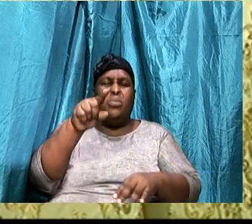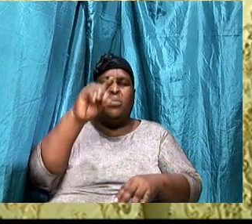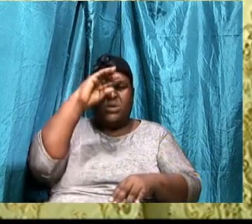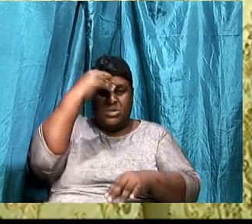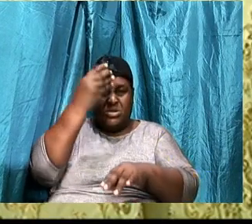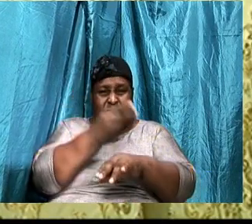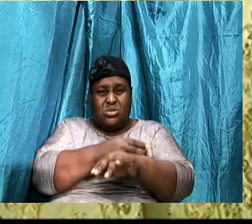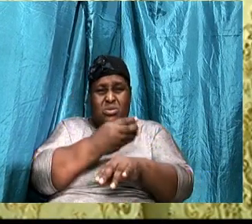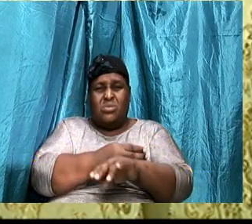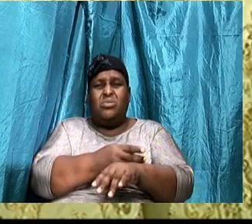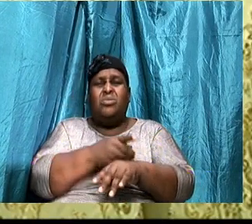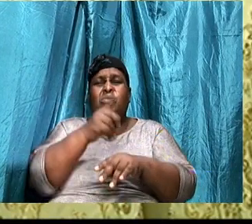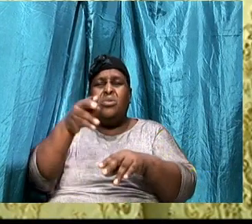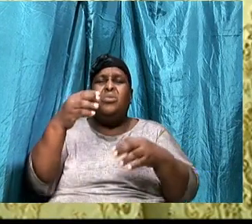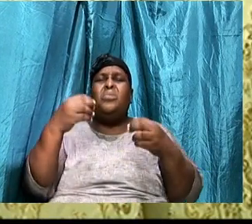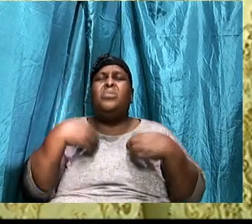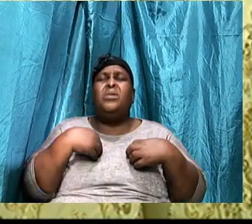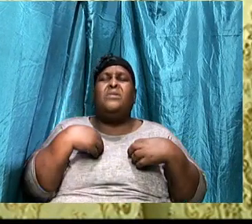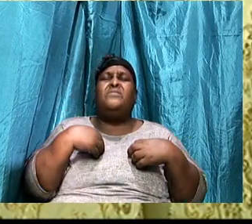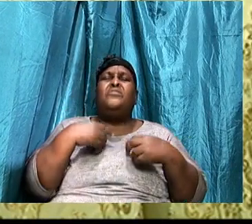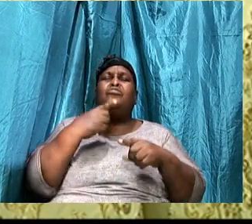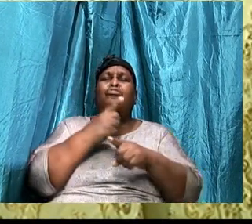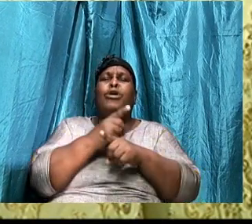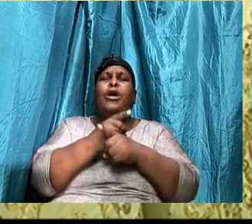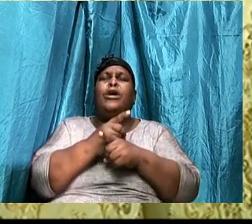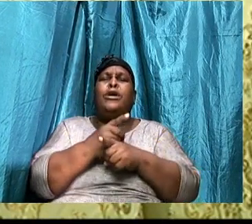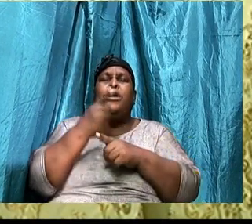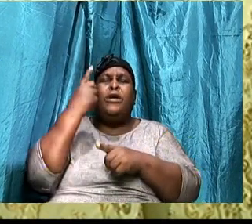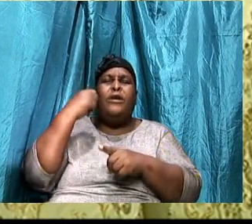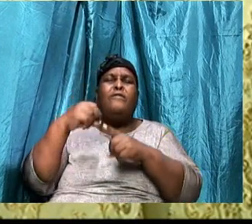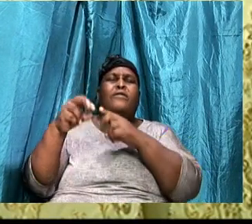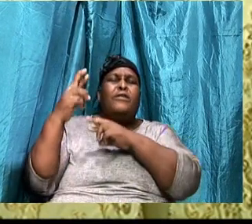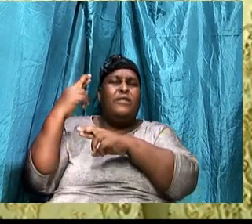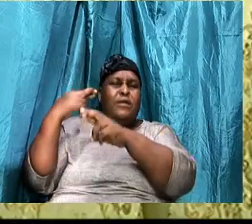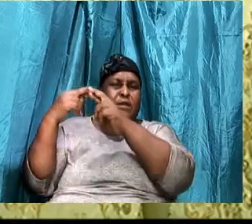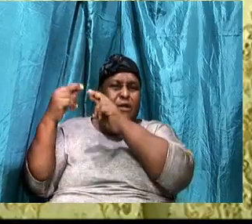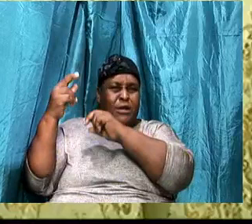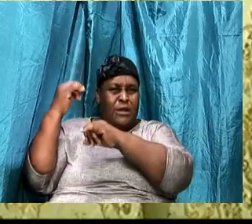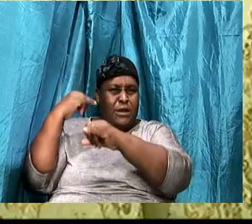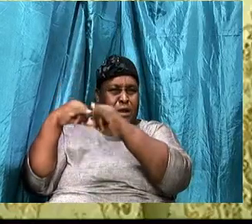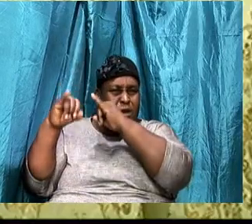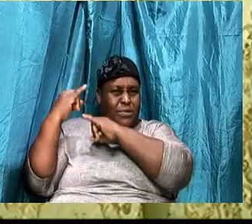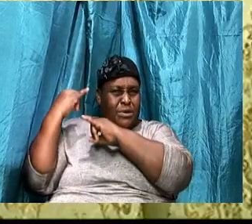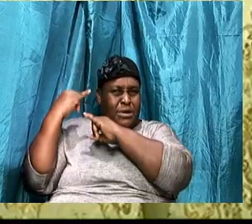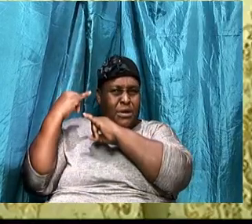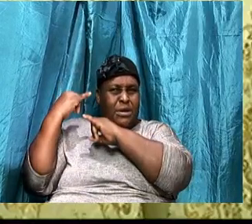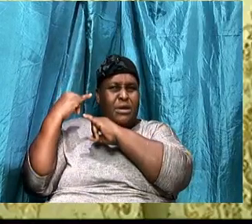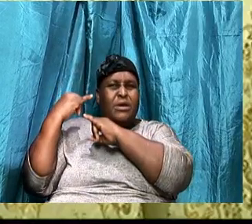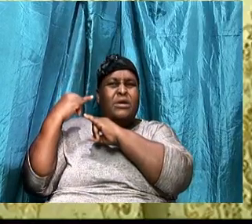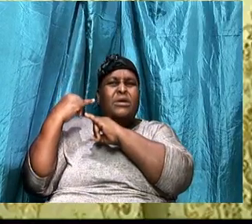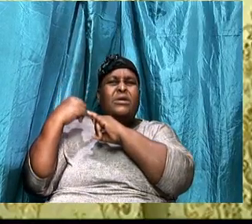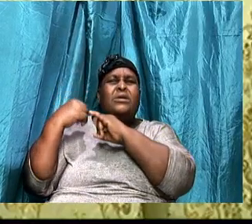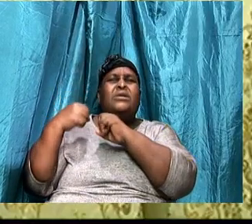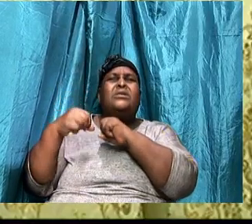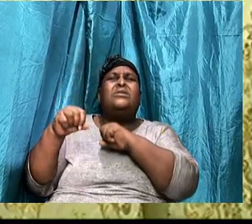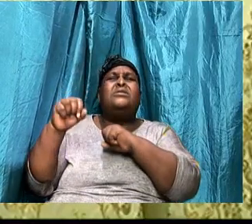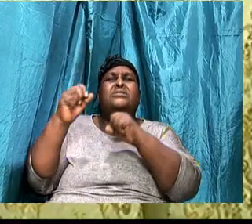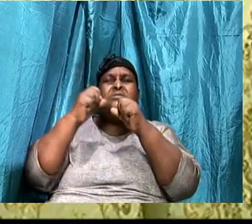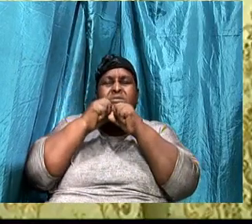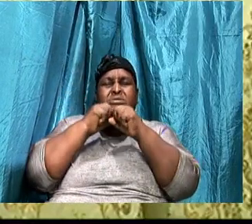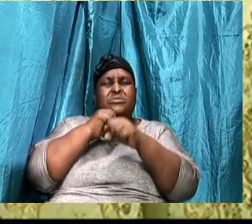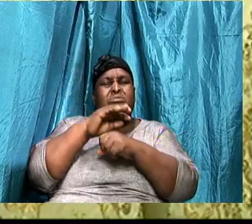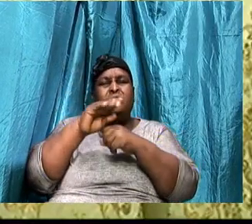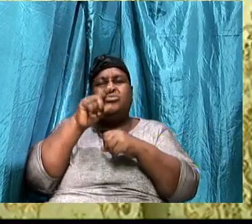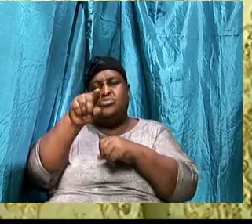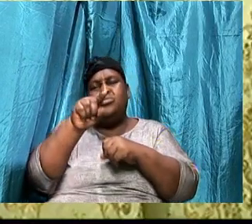God through Christ. And as a son and hearer of God, you inherit all the blessings of God